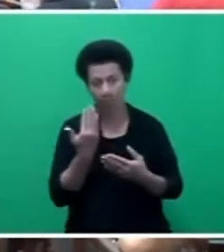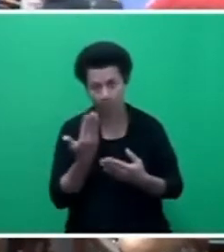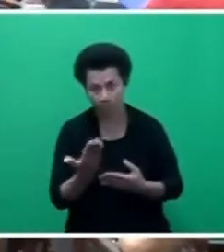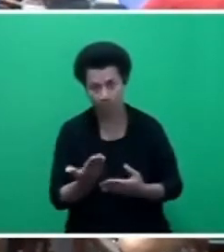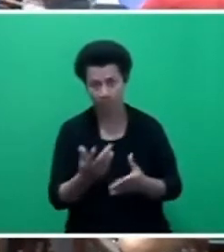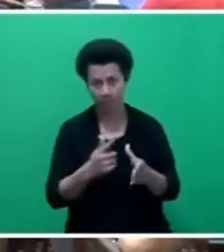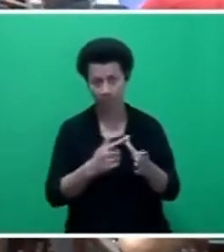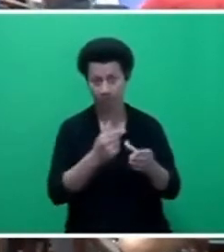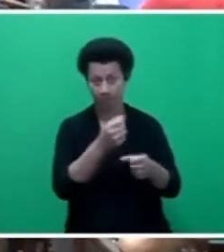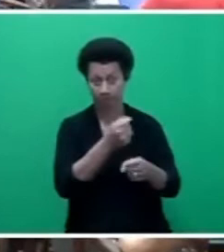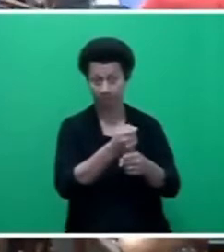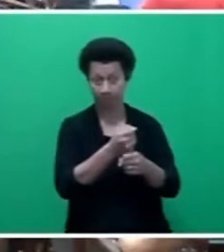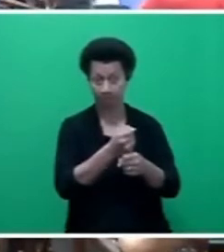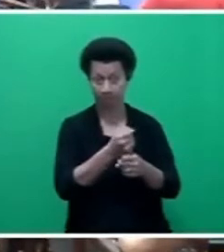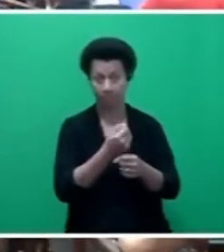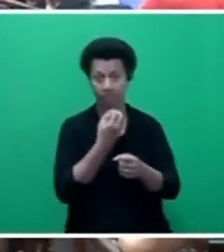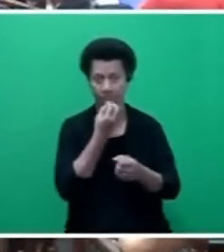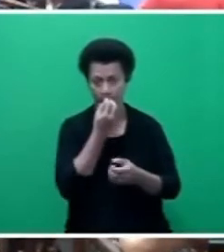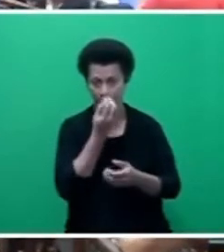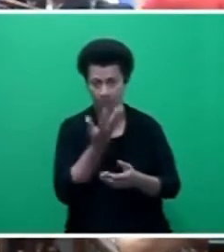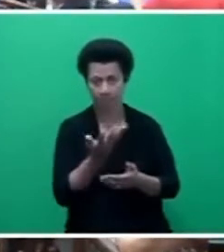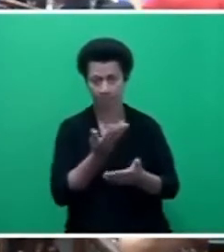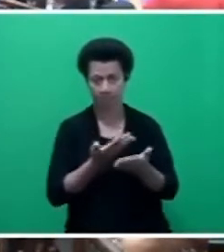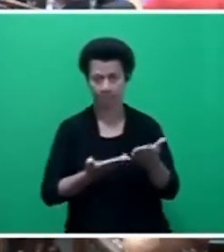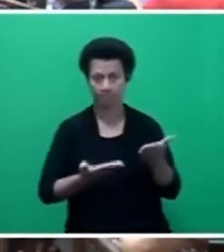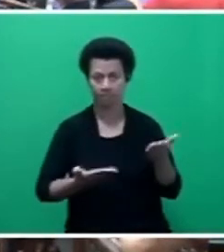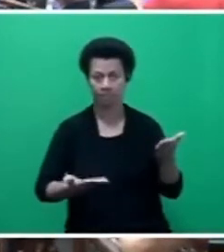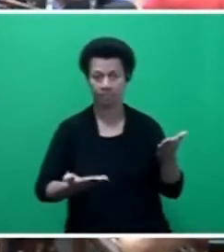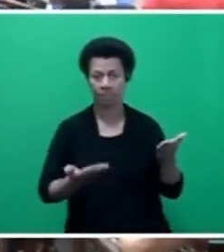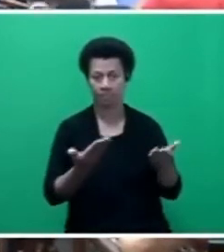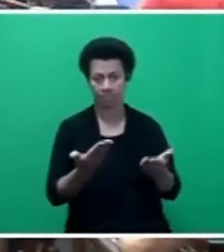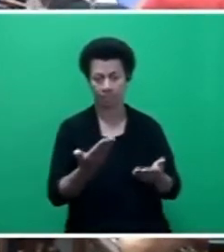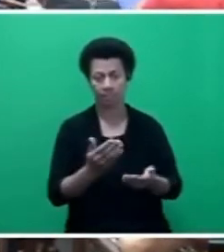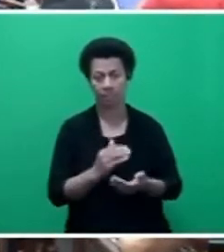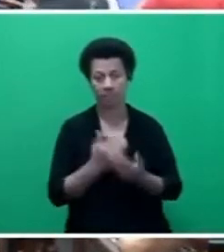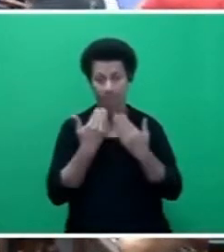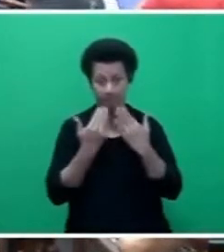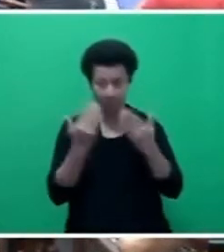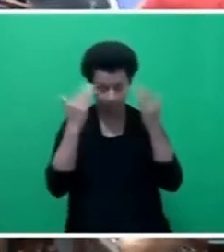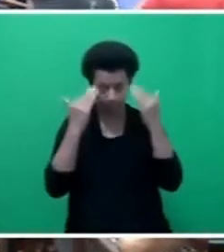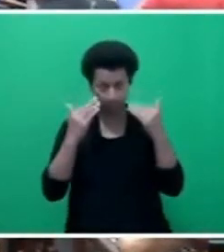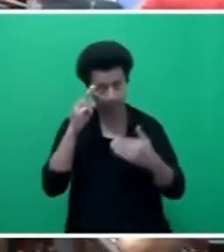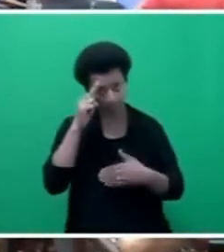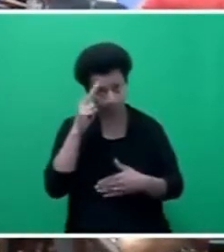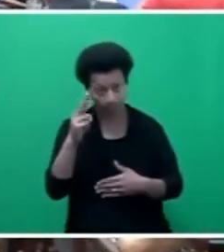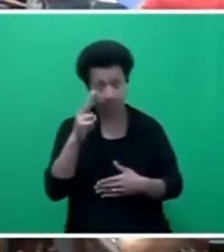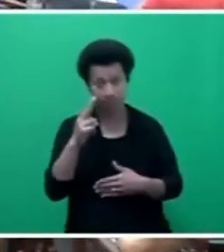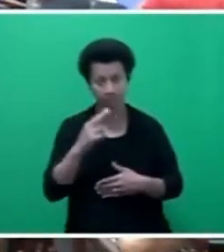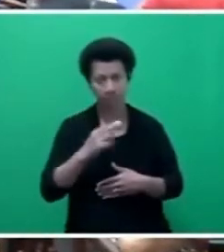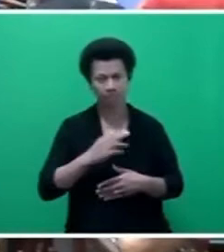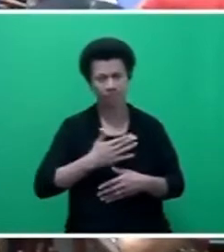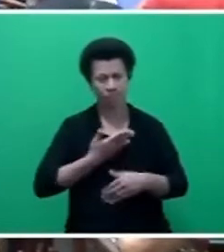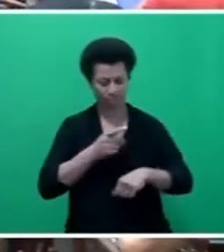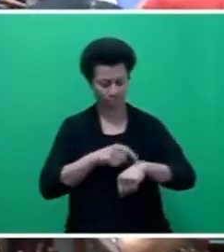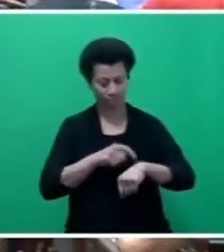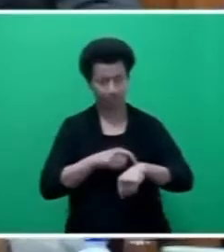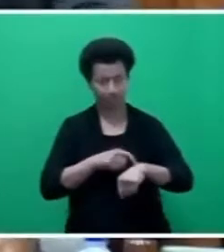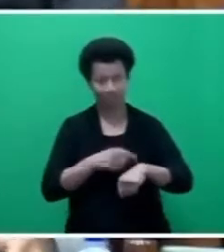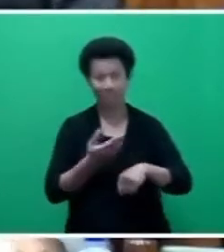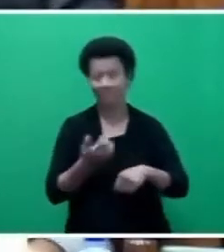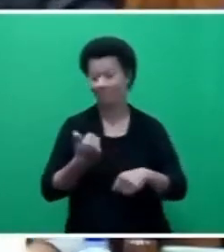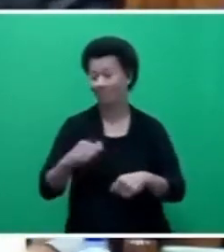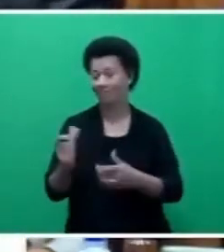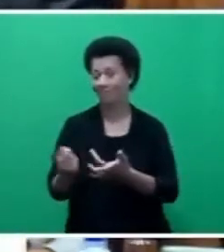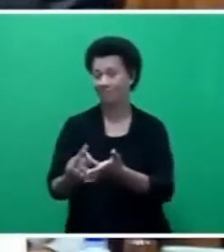speak on his motion. You have the floor, sir. Thank you, Mr. Speaker, sir. Mr. Speaker, sir, in the interest of time and also to allow the other